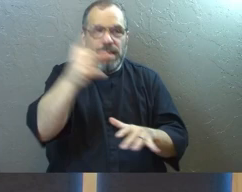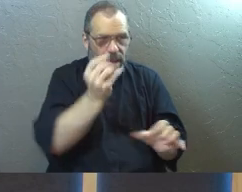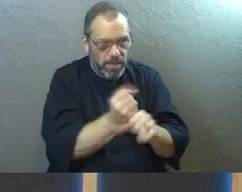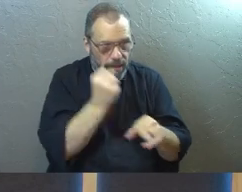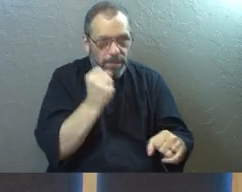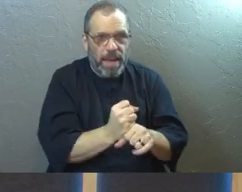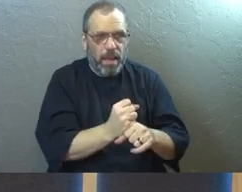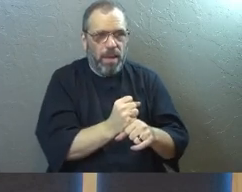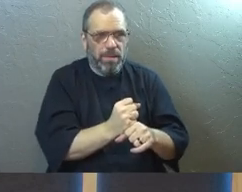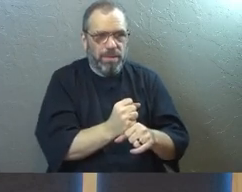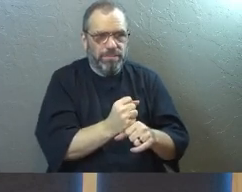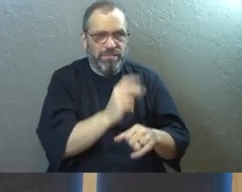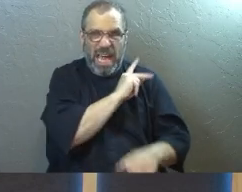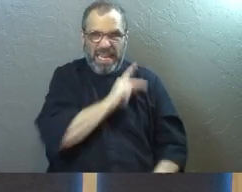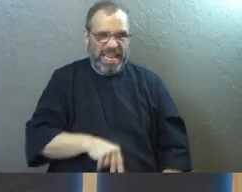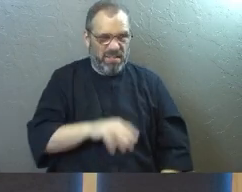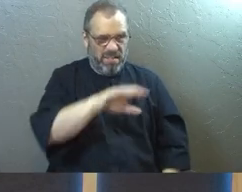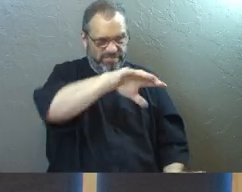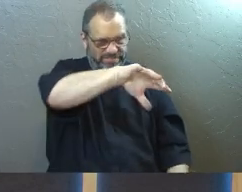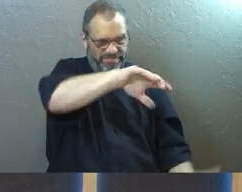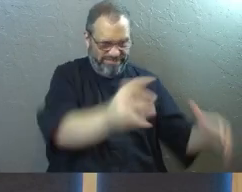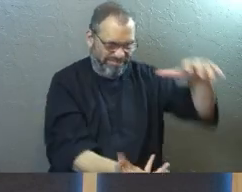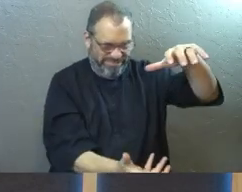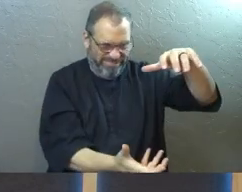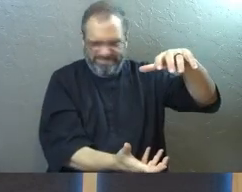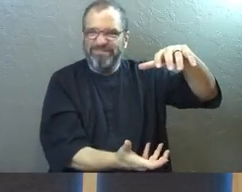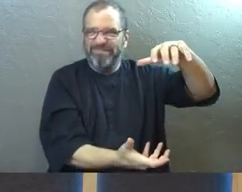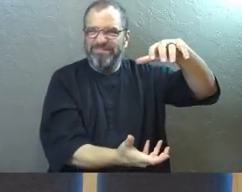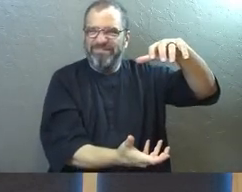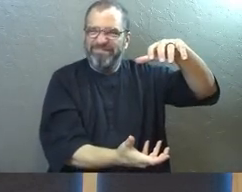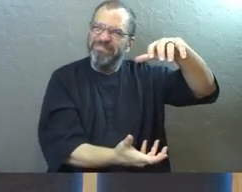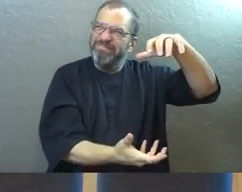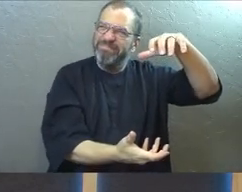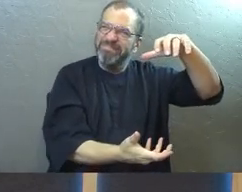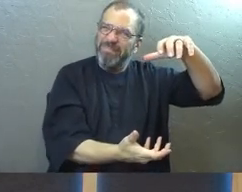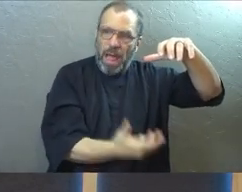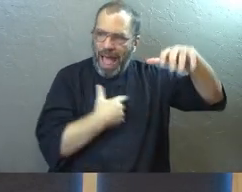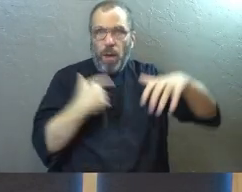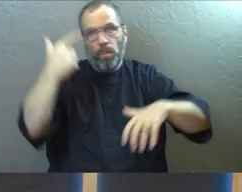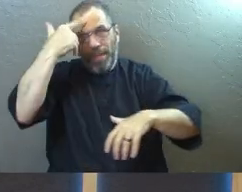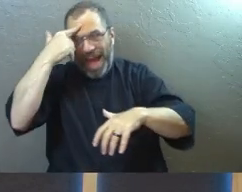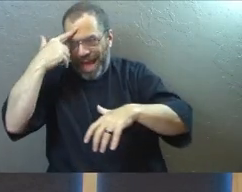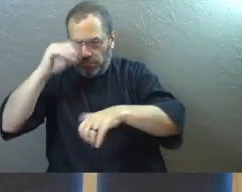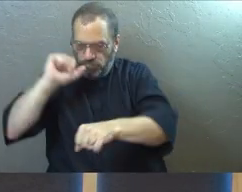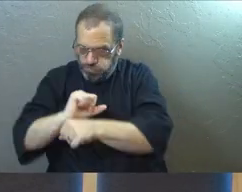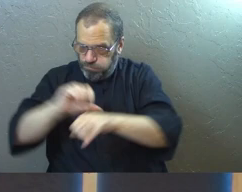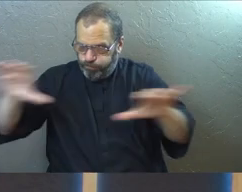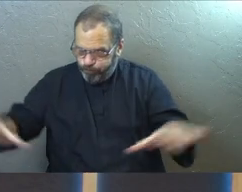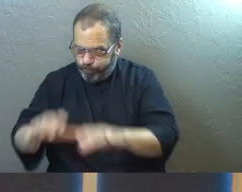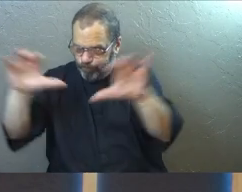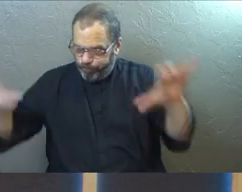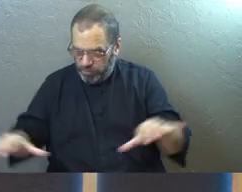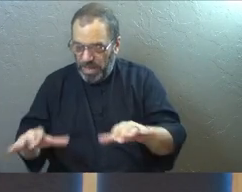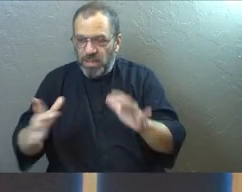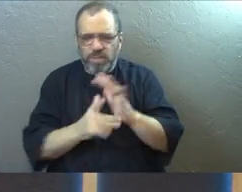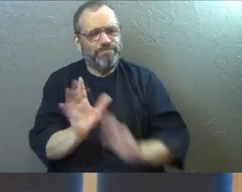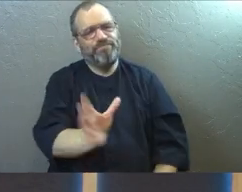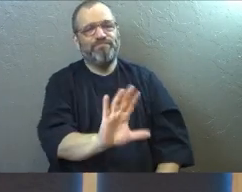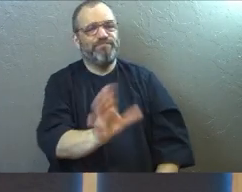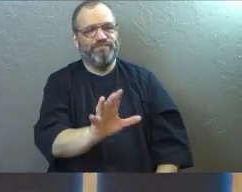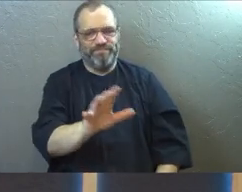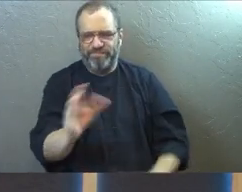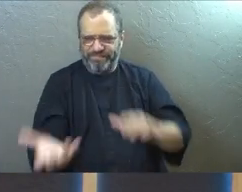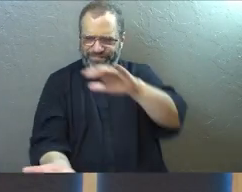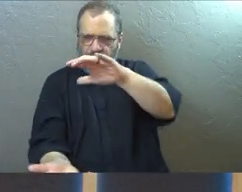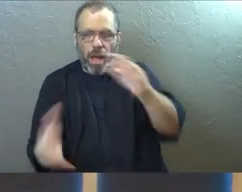create an upside down kingdom. Jesus changed the way that humans work. He came and said, we're going to do this a whole new way.